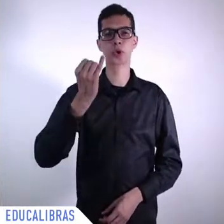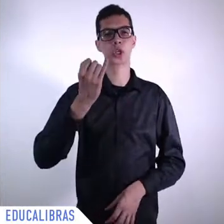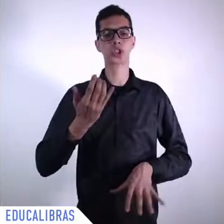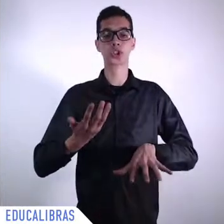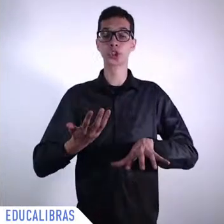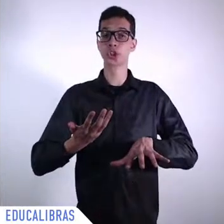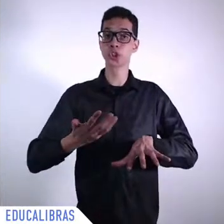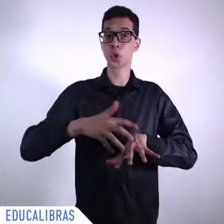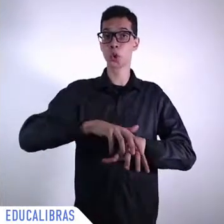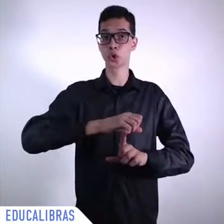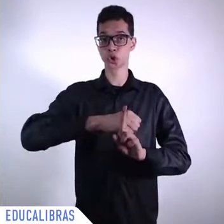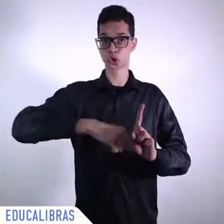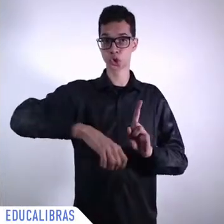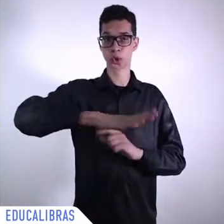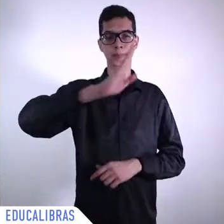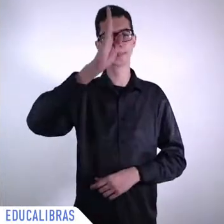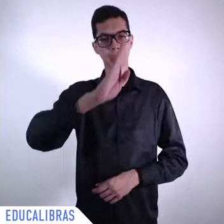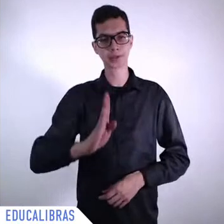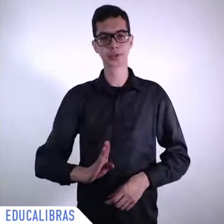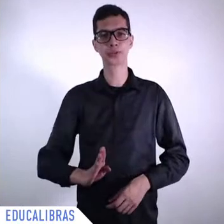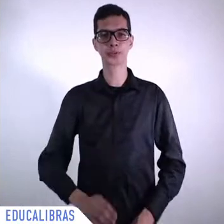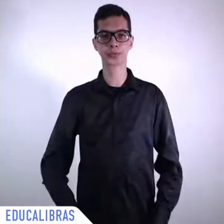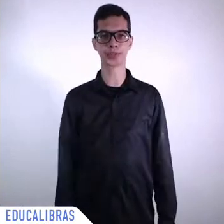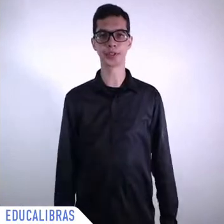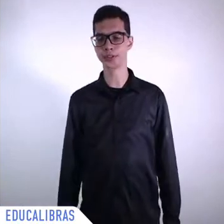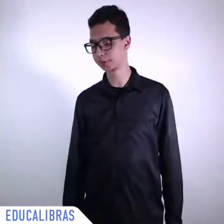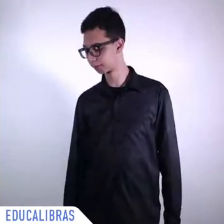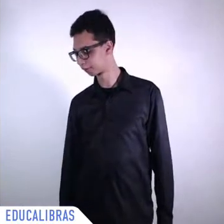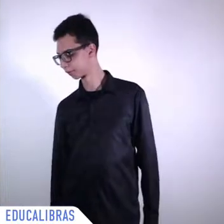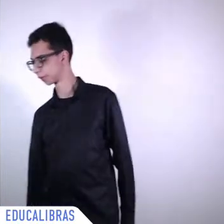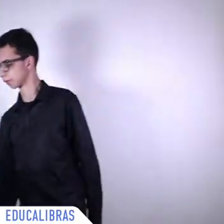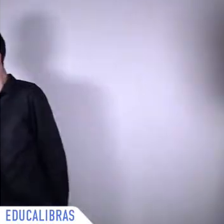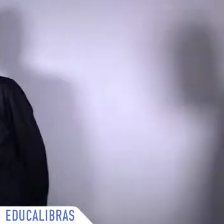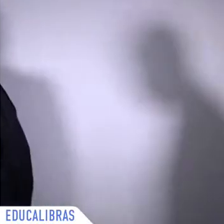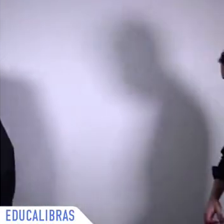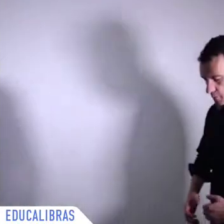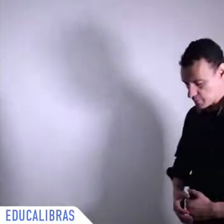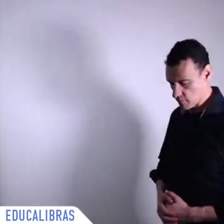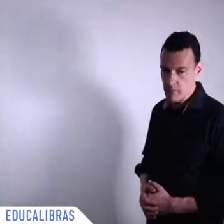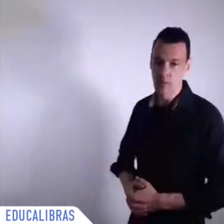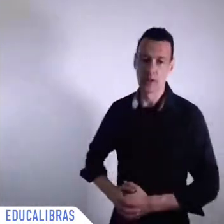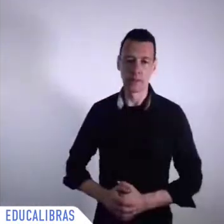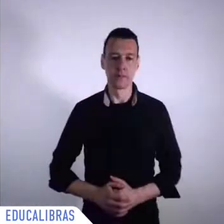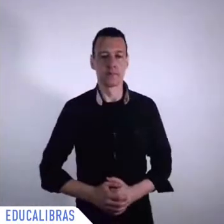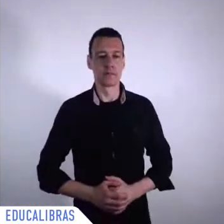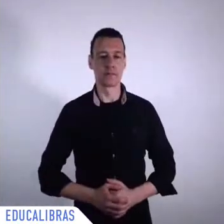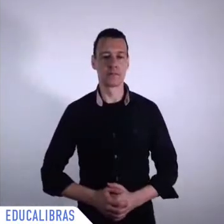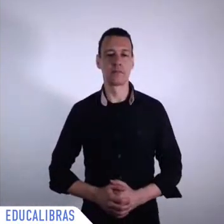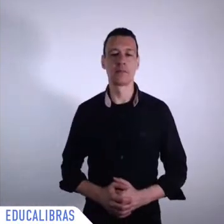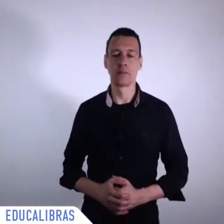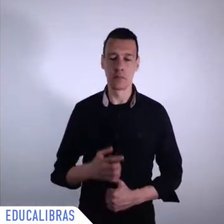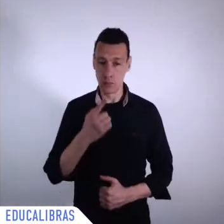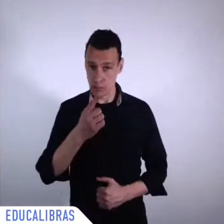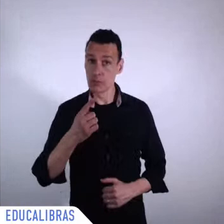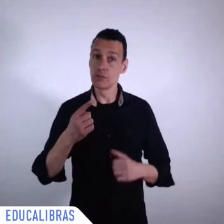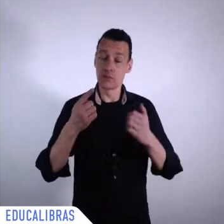that we worked and still UNESCO works very closely with Brazil this is the